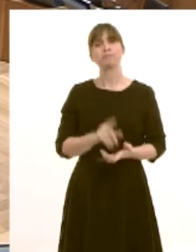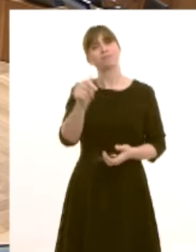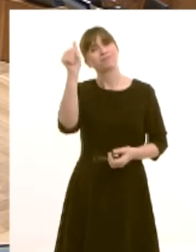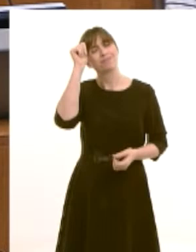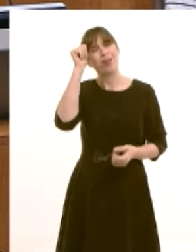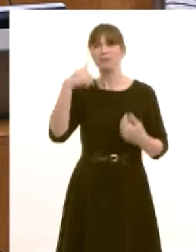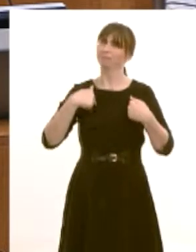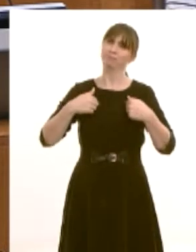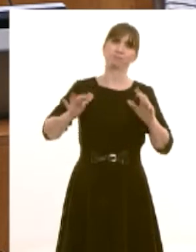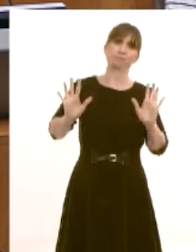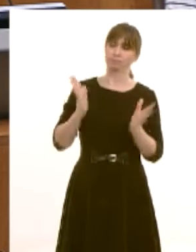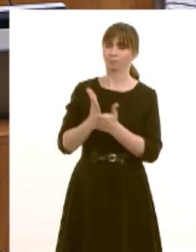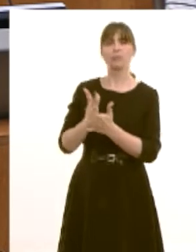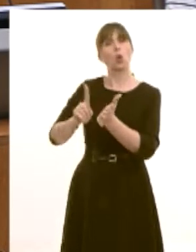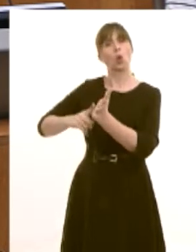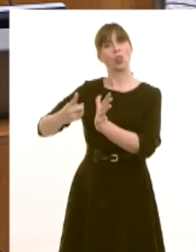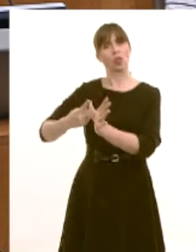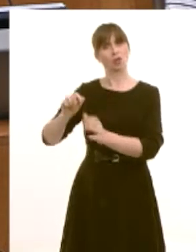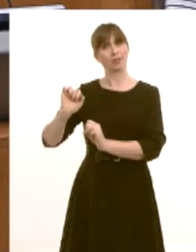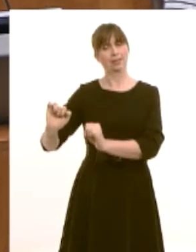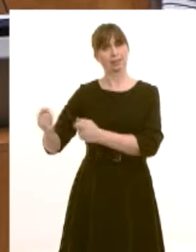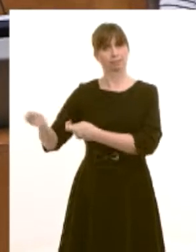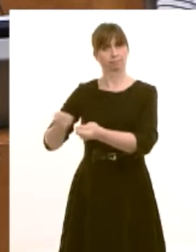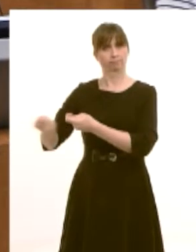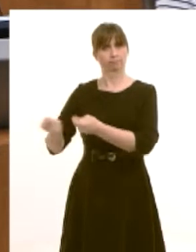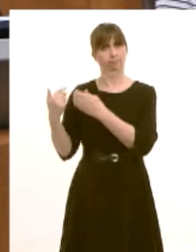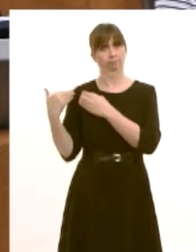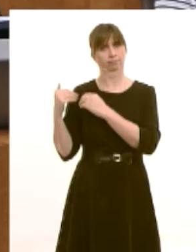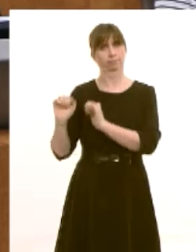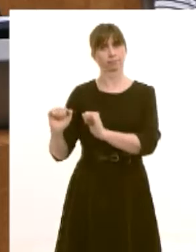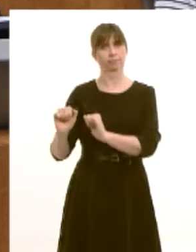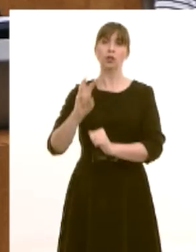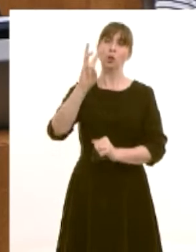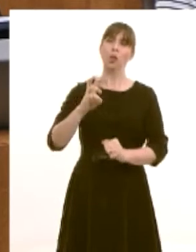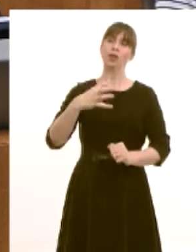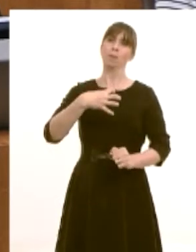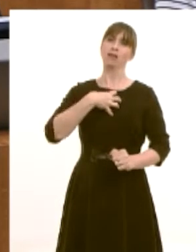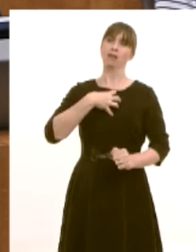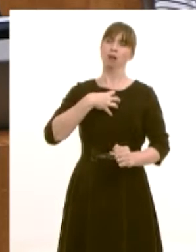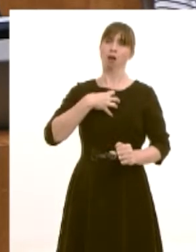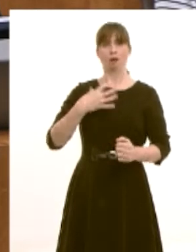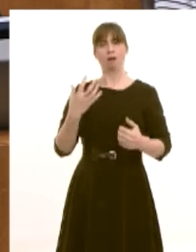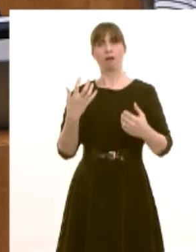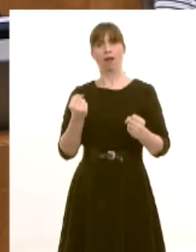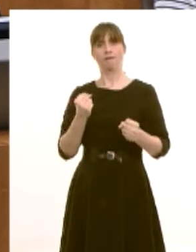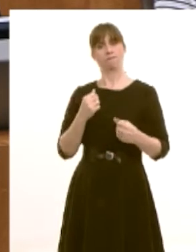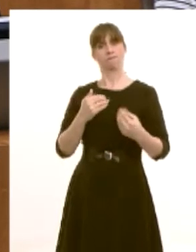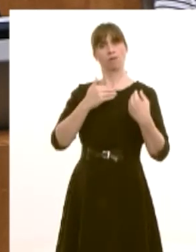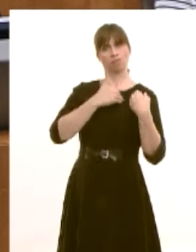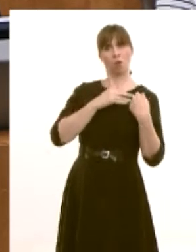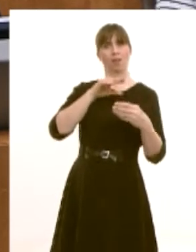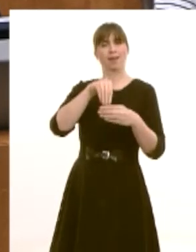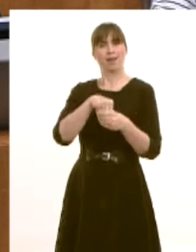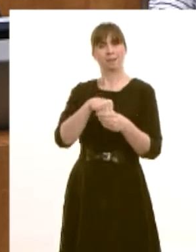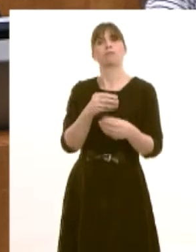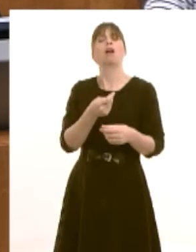matters for the local authority. Nevertheless, as she also knows, Welsh ministers have a role in certain statutory circumstances and therefore I can't